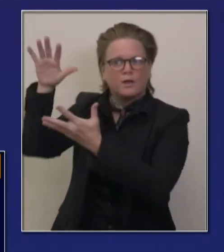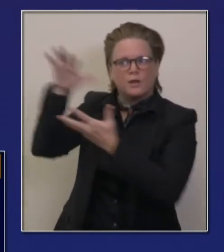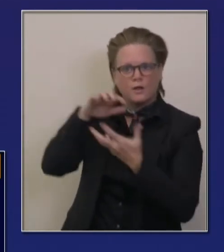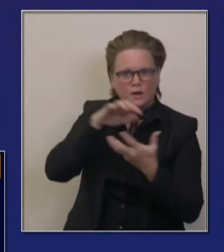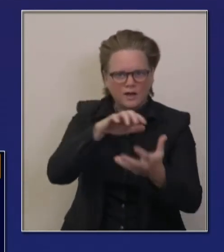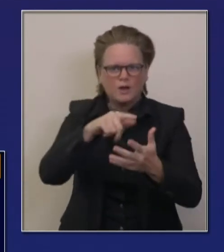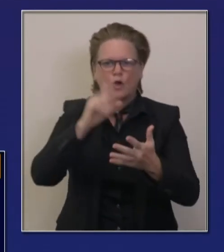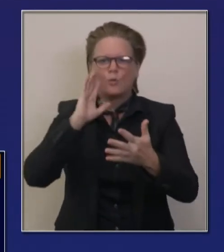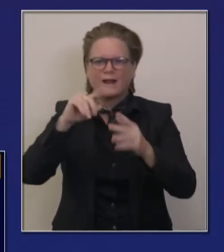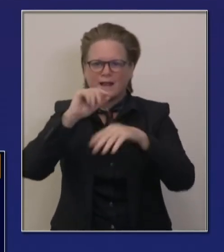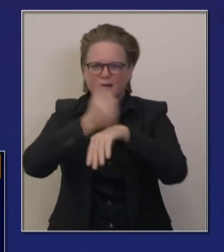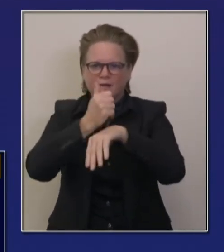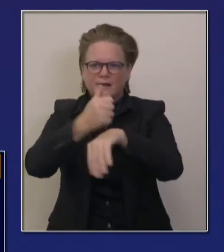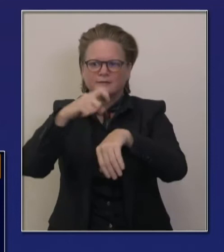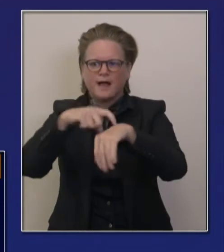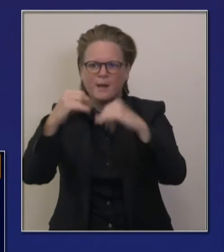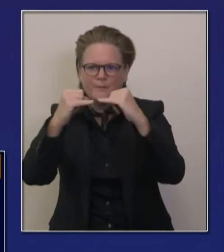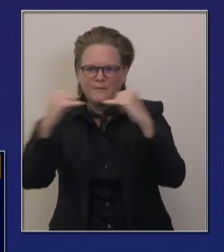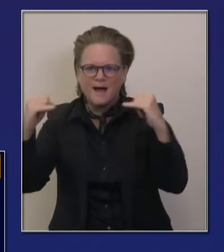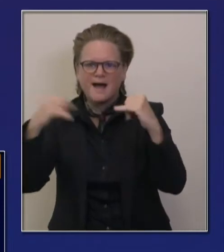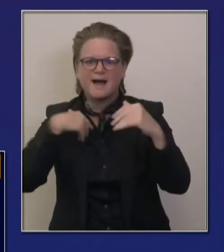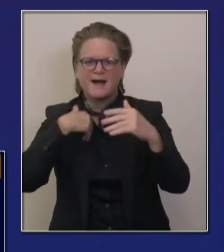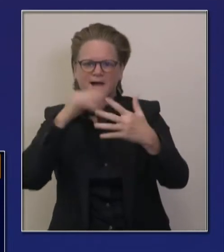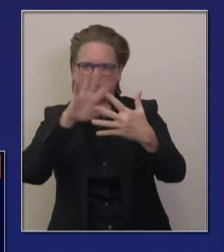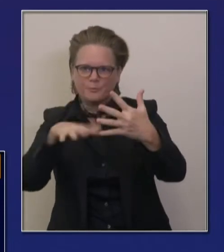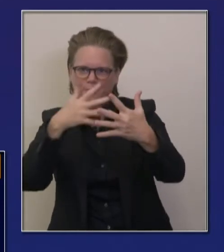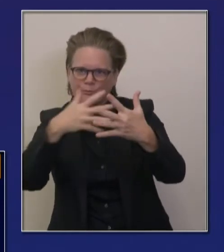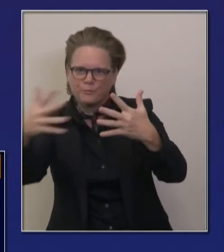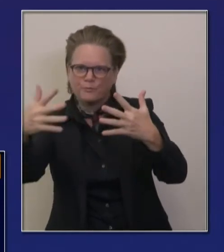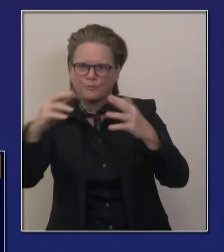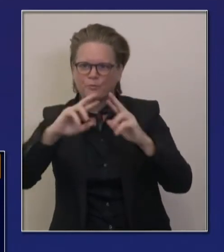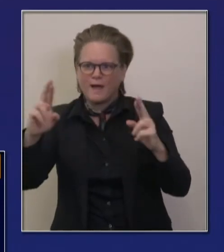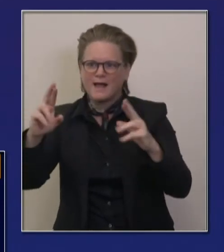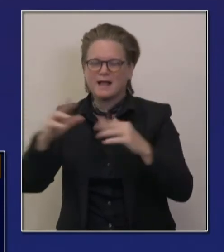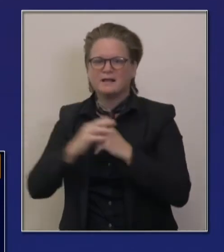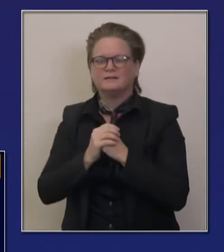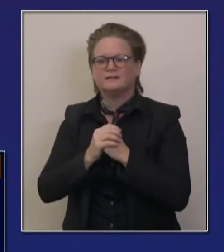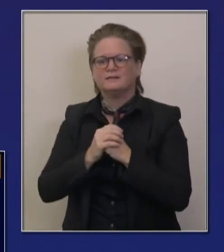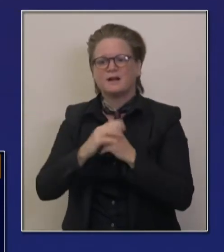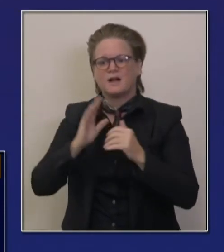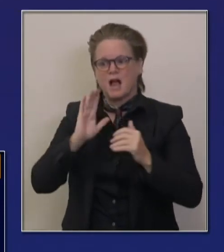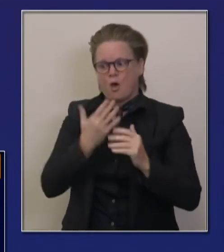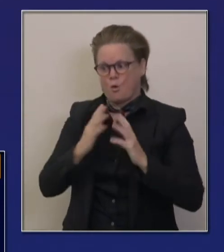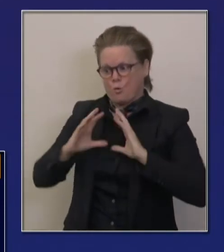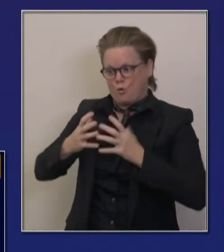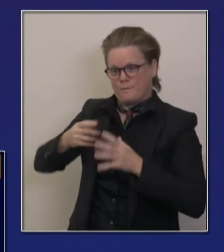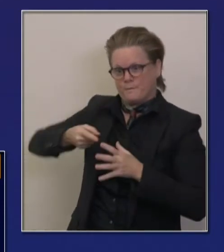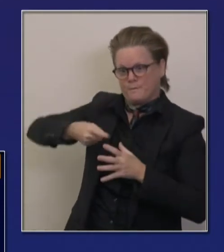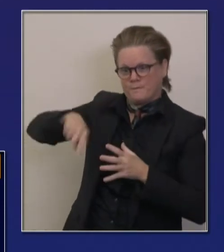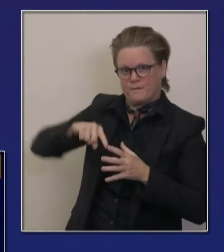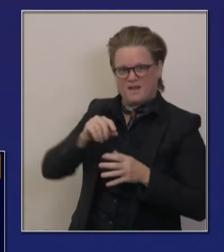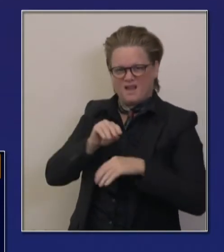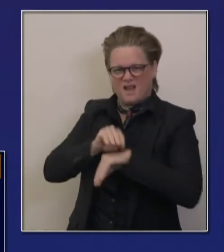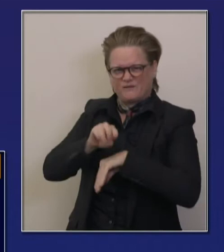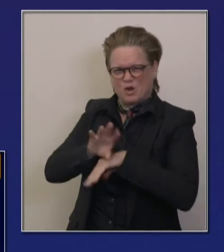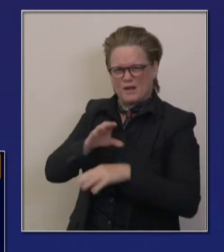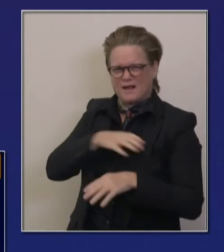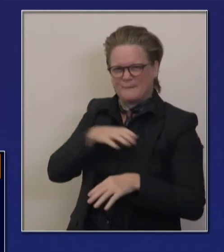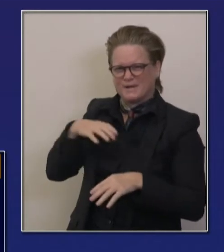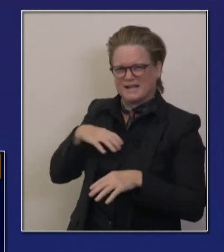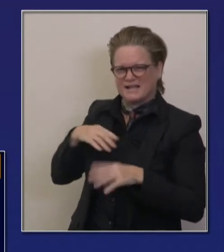advisory committee working, uh, with our distribution advisory committee, uh, that phase